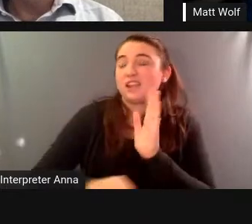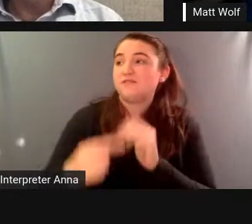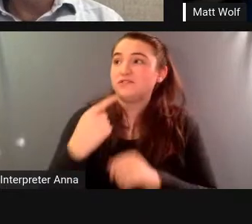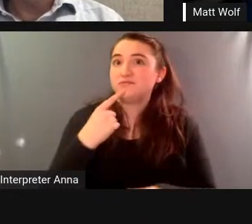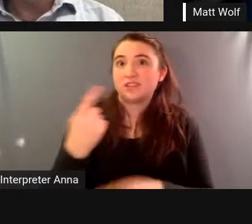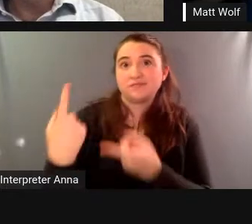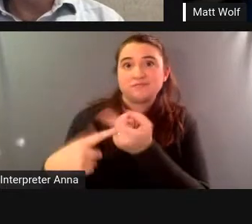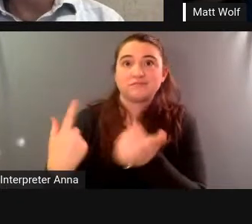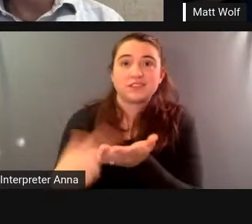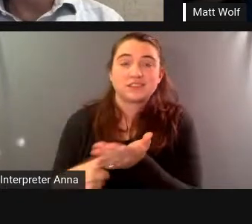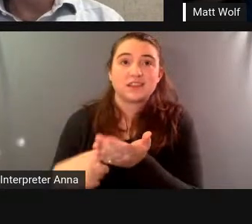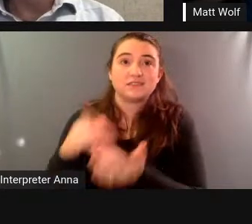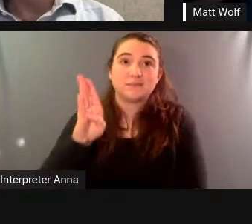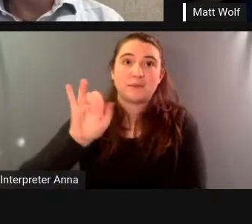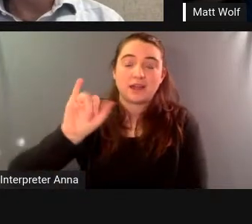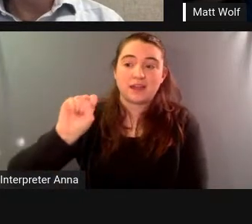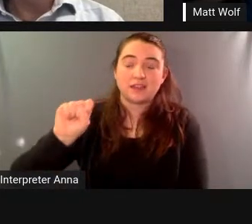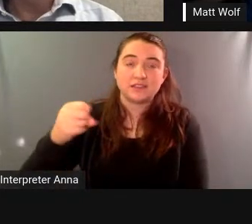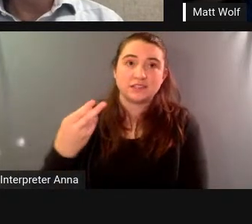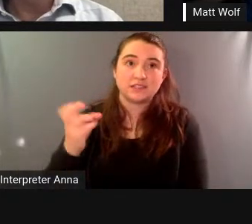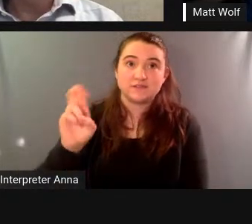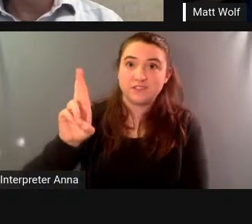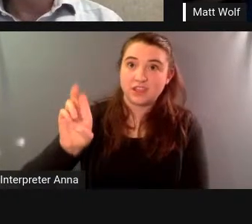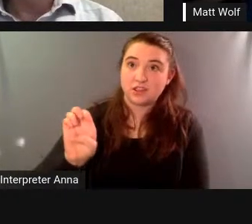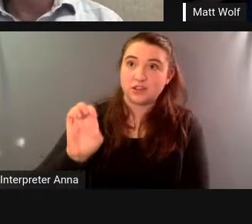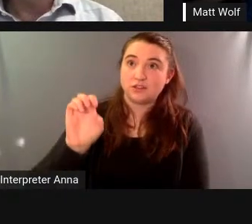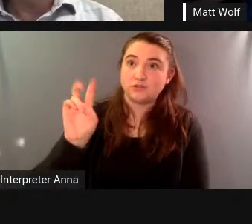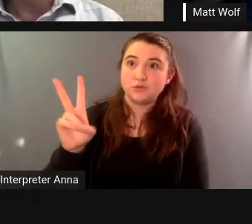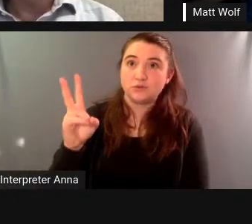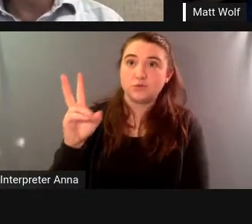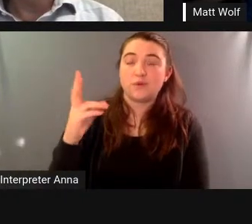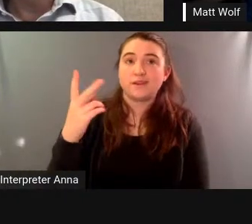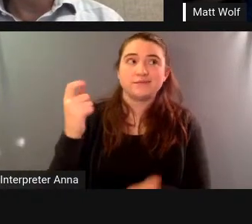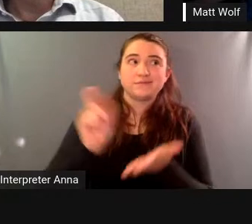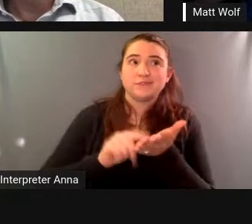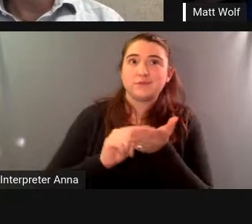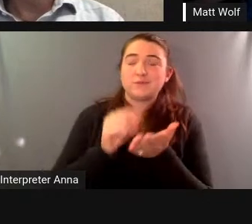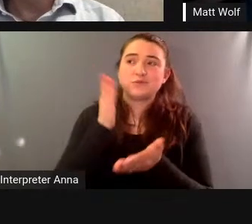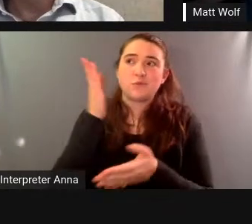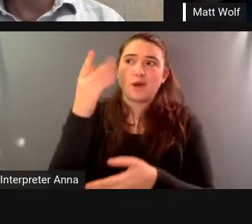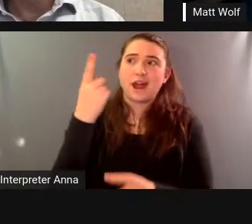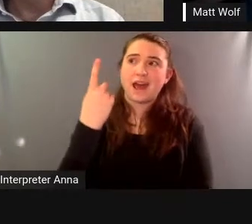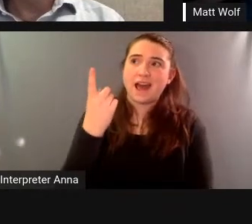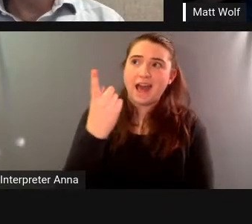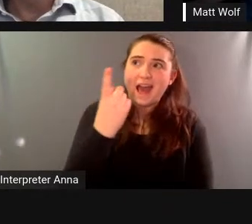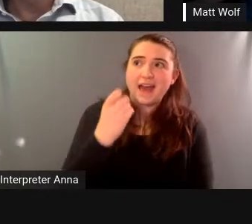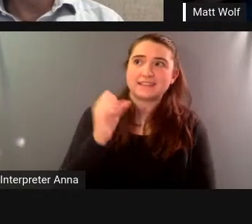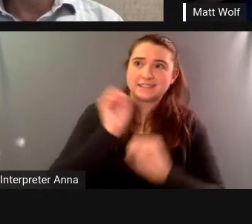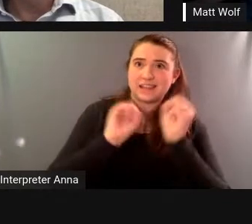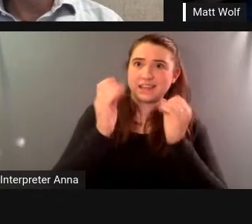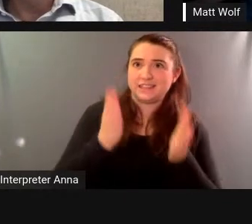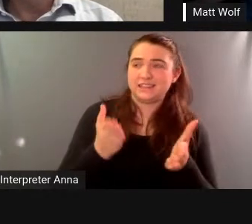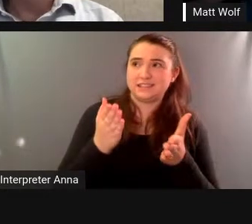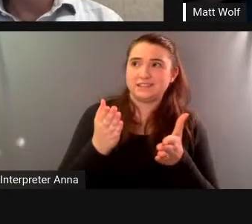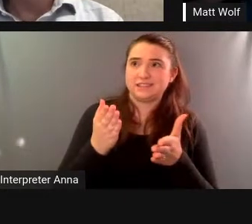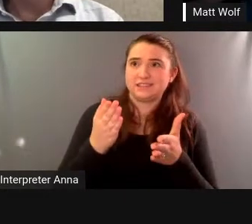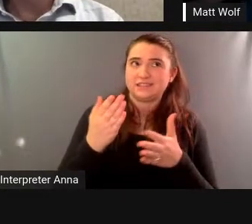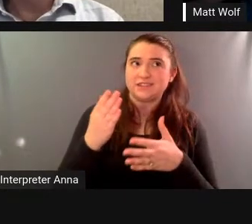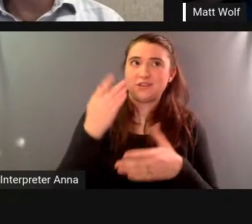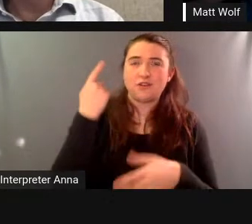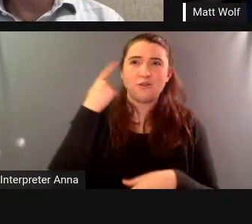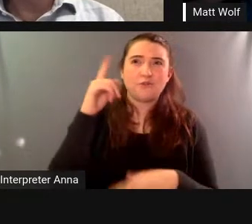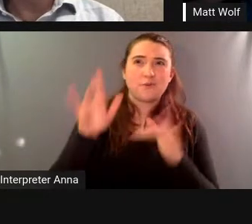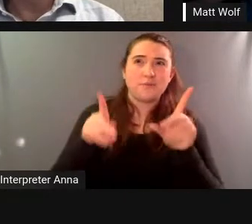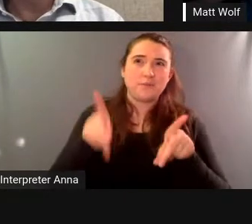read about is kind of overblown uh and you know certainly all of the scientists who came to